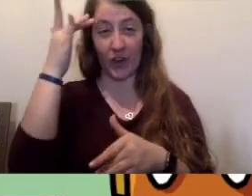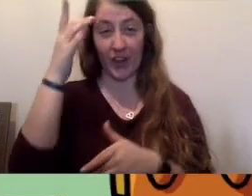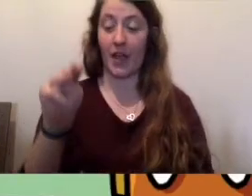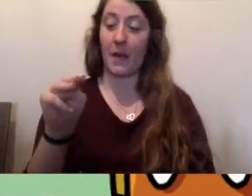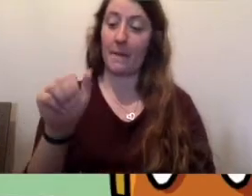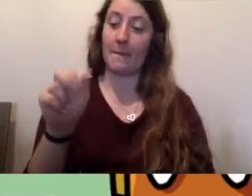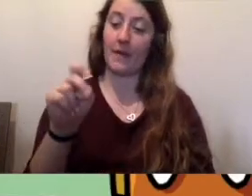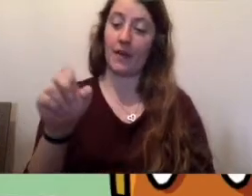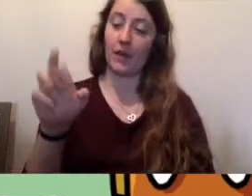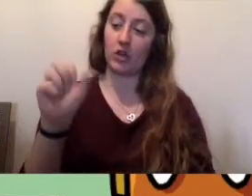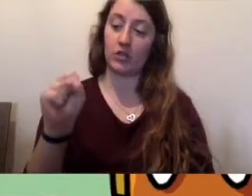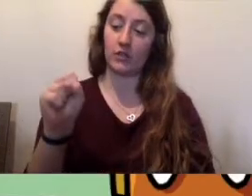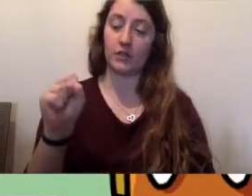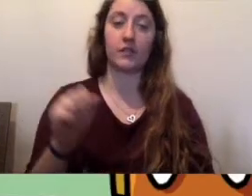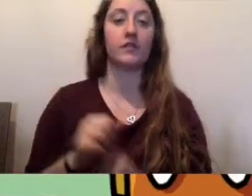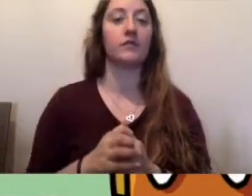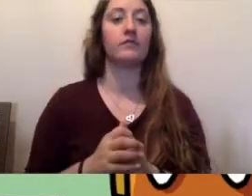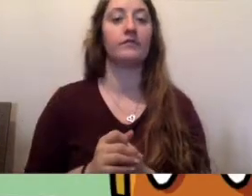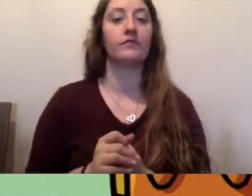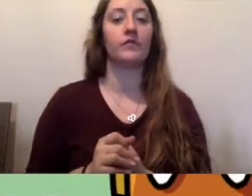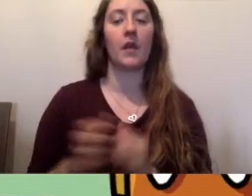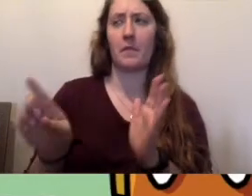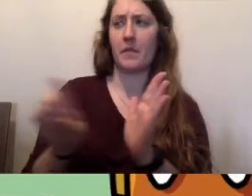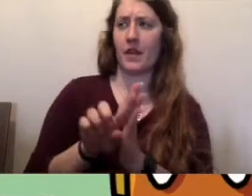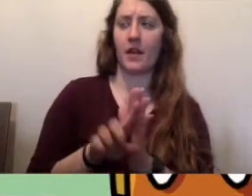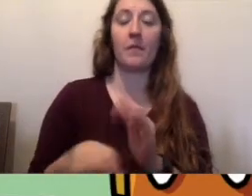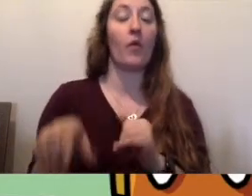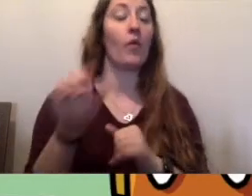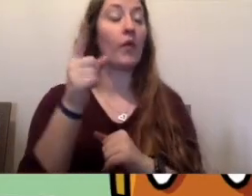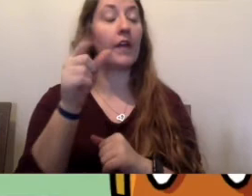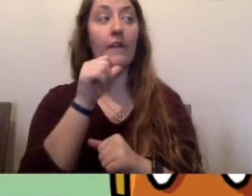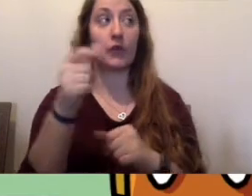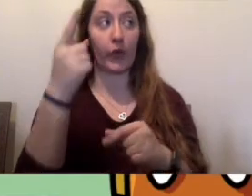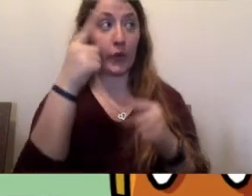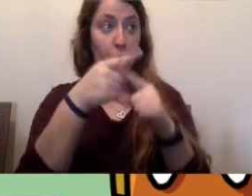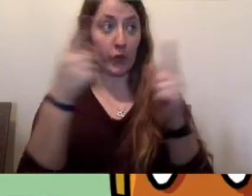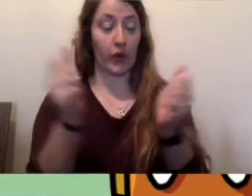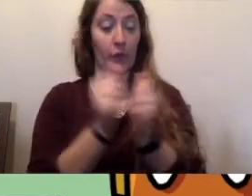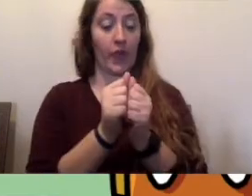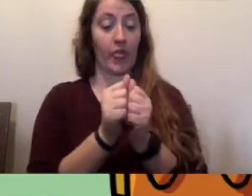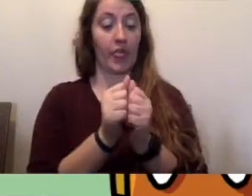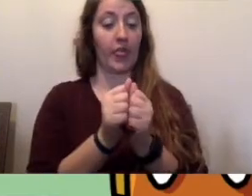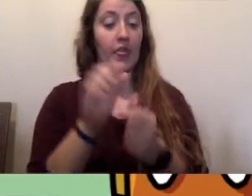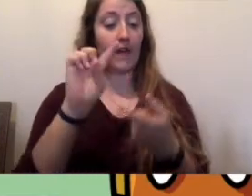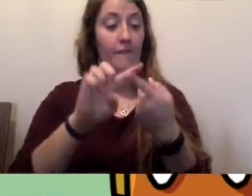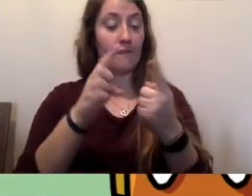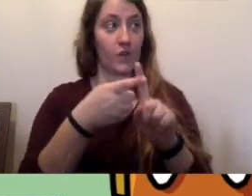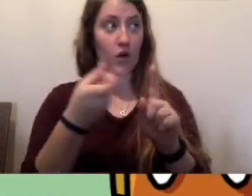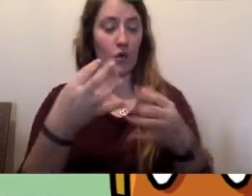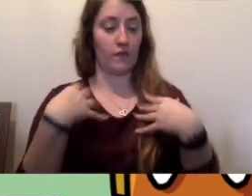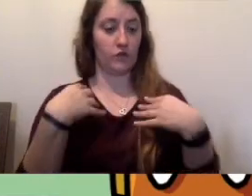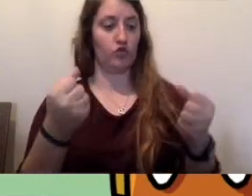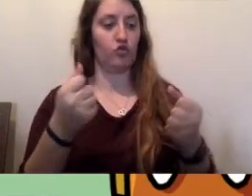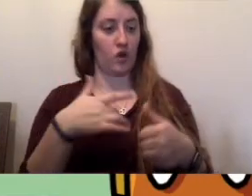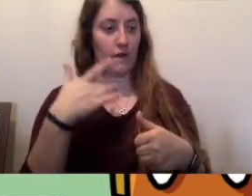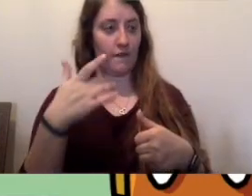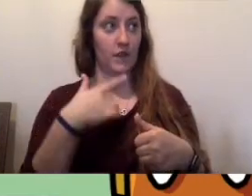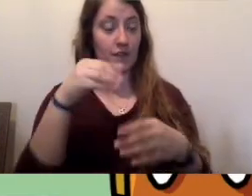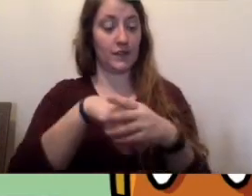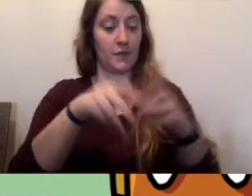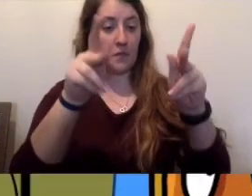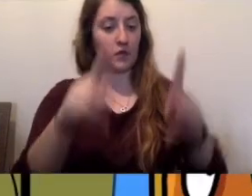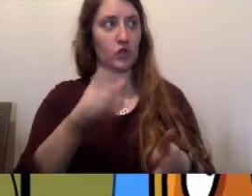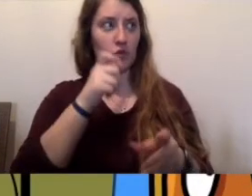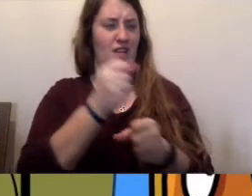Well, like if you disagree with a friend, or you have strong feelings about a topic. In person, you wouldn't go straight to insults and yelling.